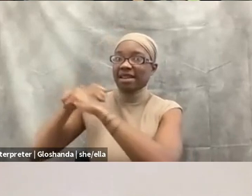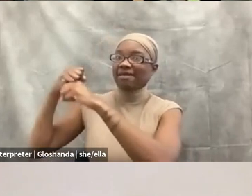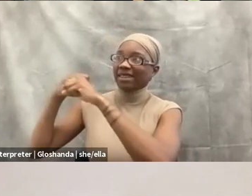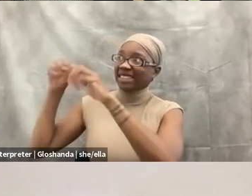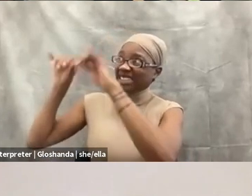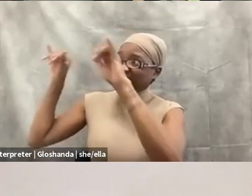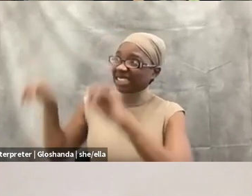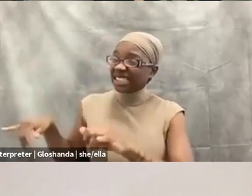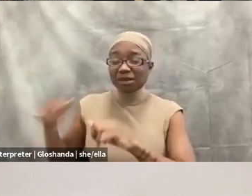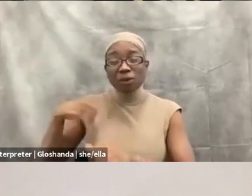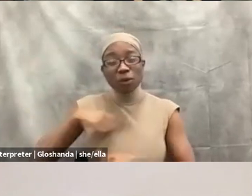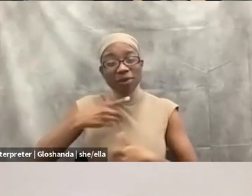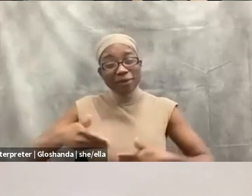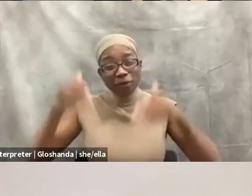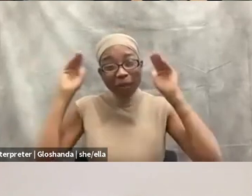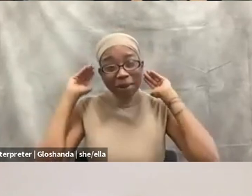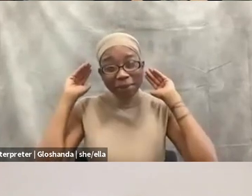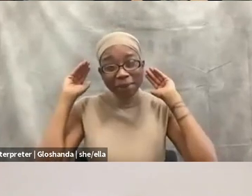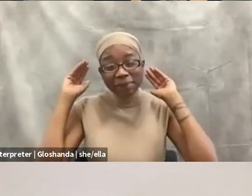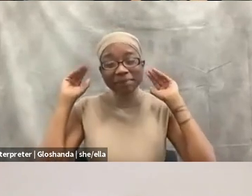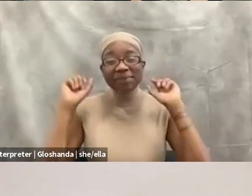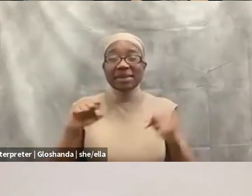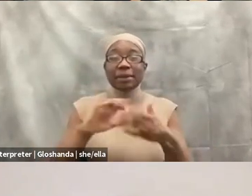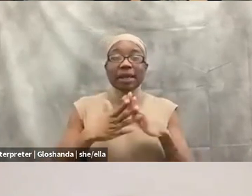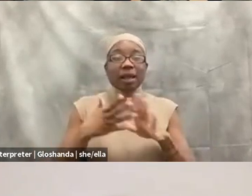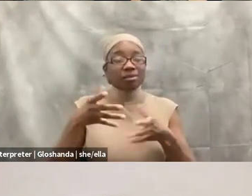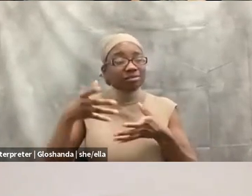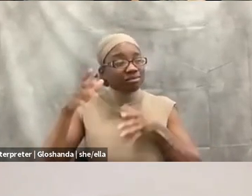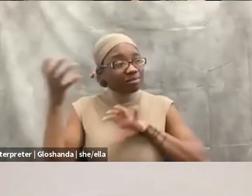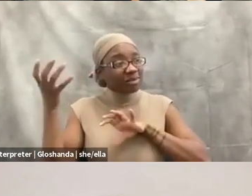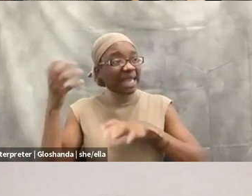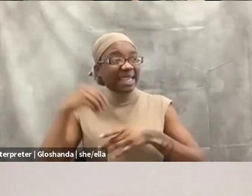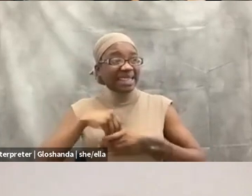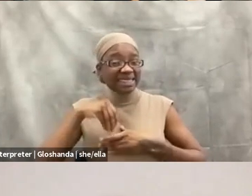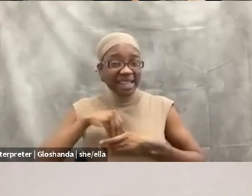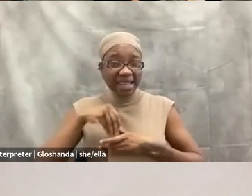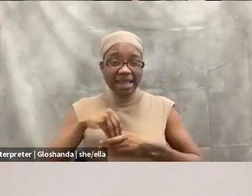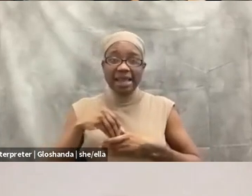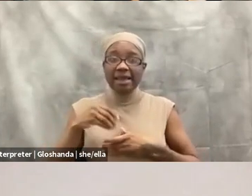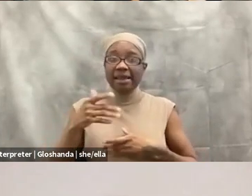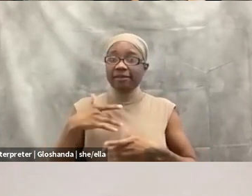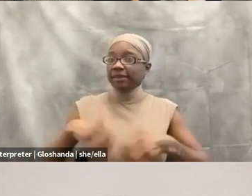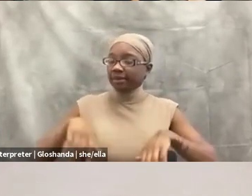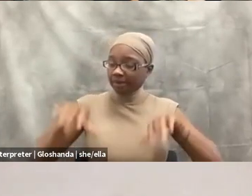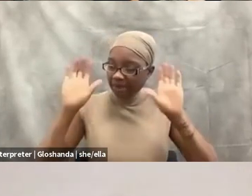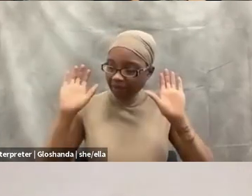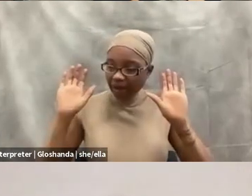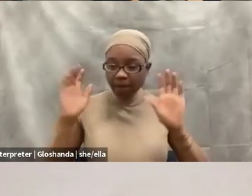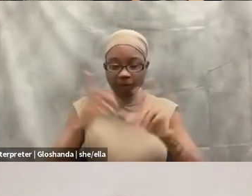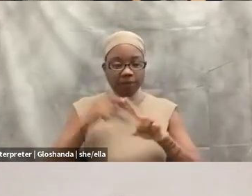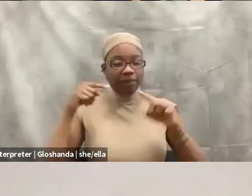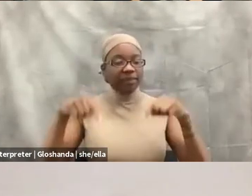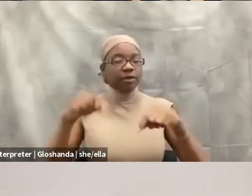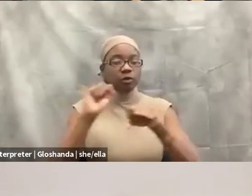overwhelm us and it can cause you more distressed and sometimes can have you give up completely from doing this work.